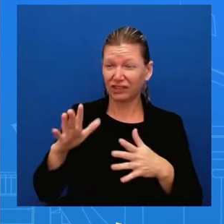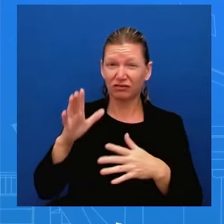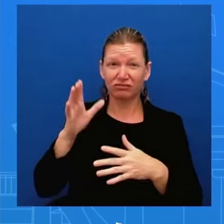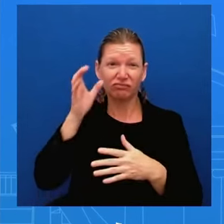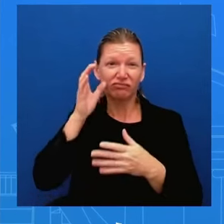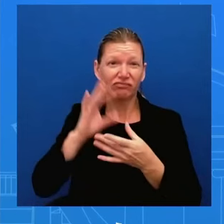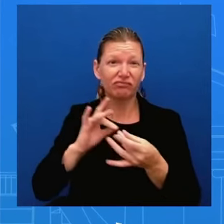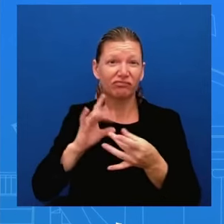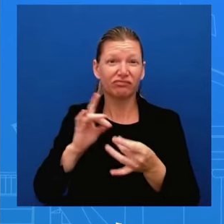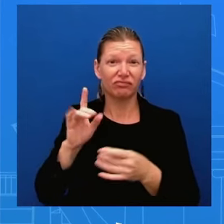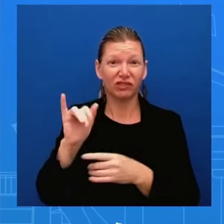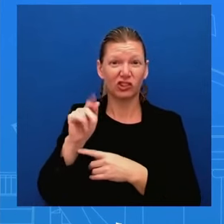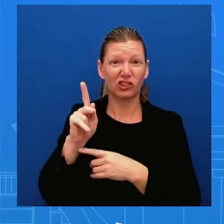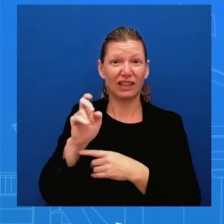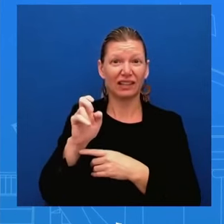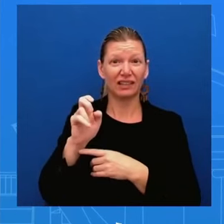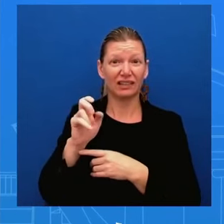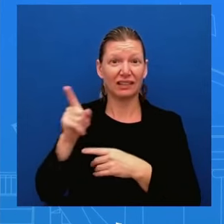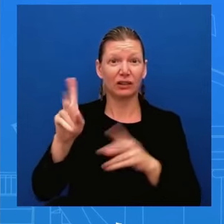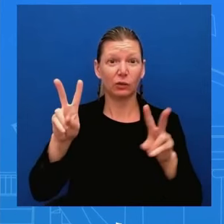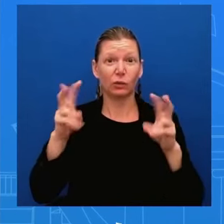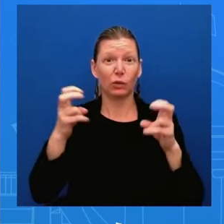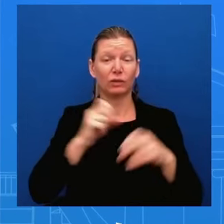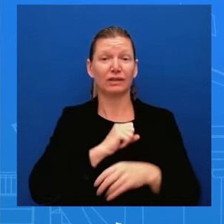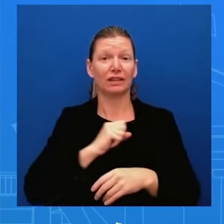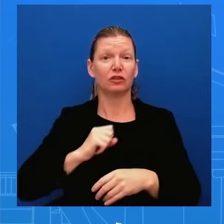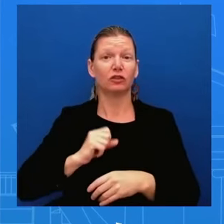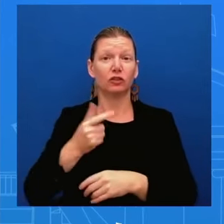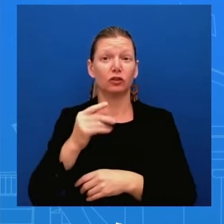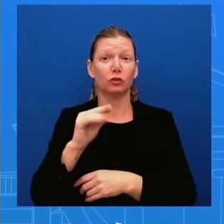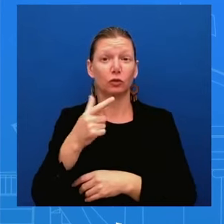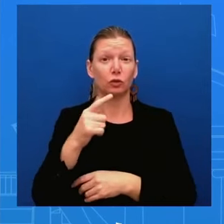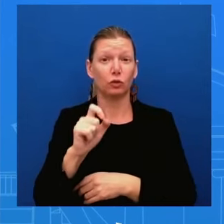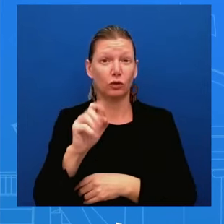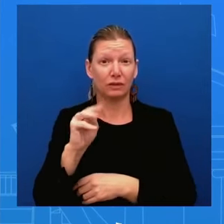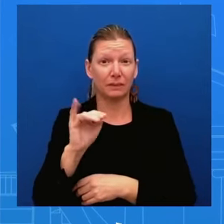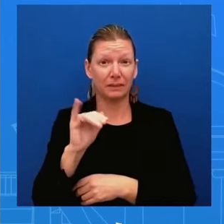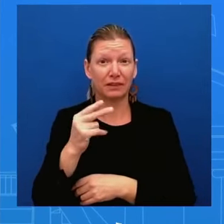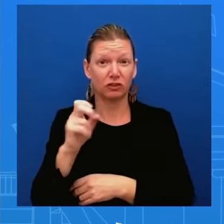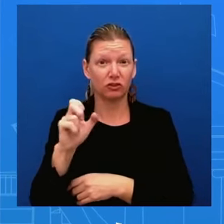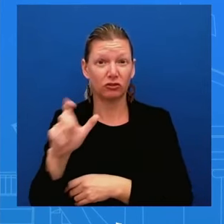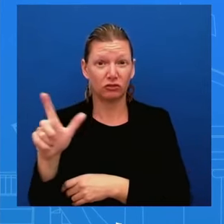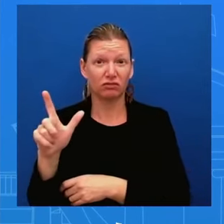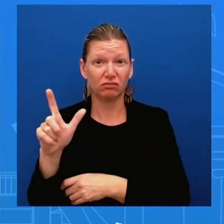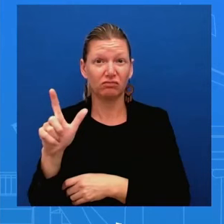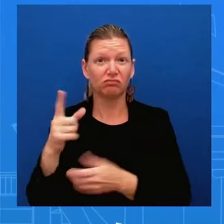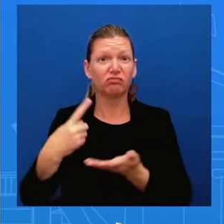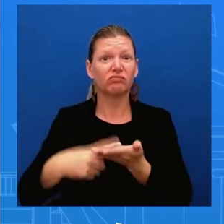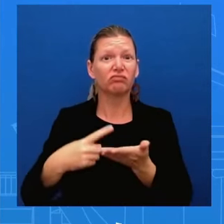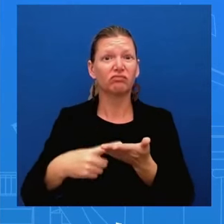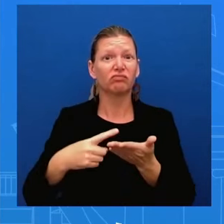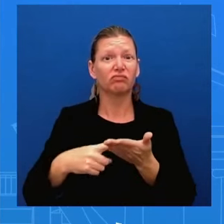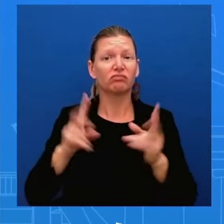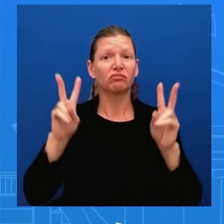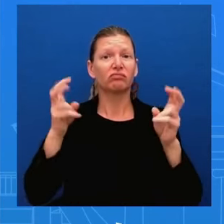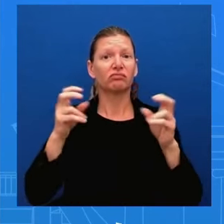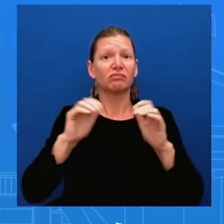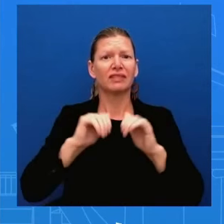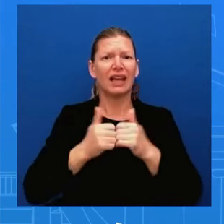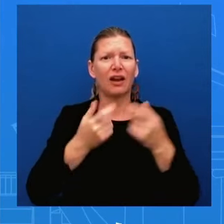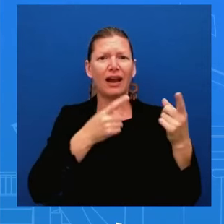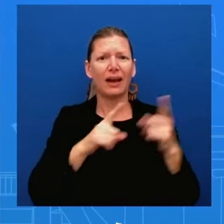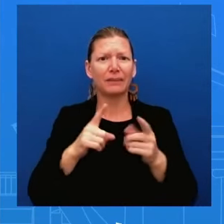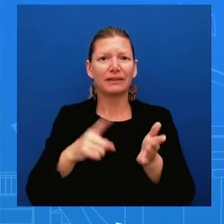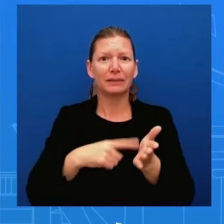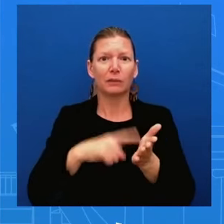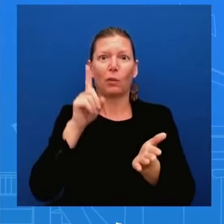right and talked about how sometimes it takes a thousand failures before you can get to one win and i think that really speaks to the moment that we're